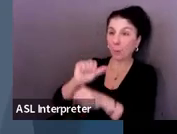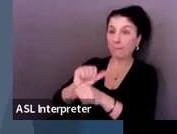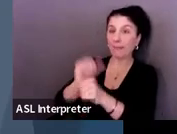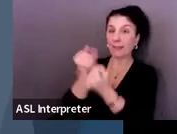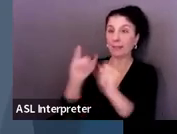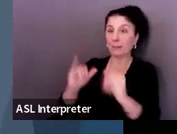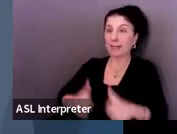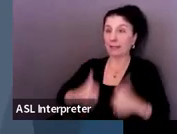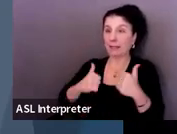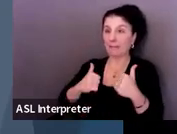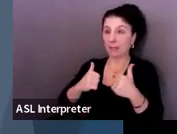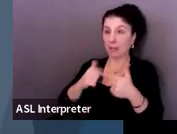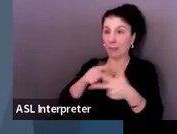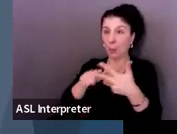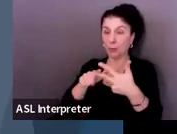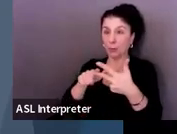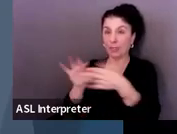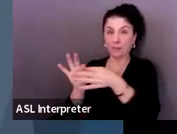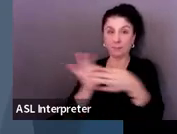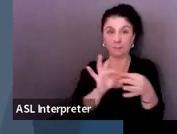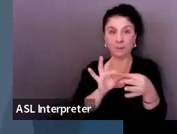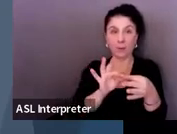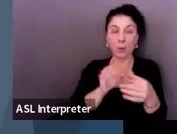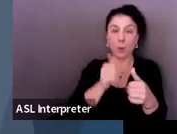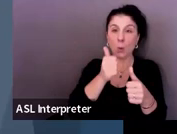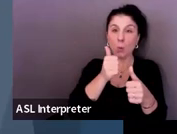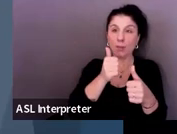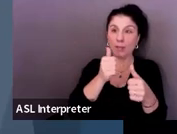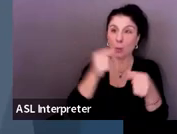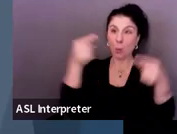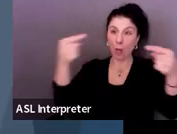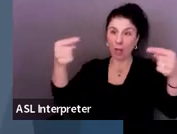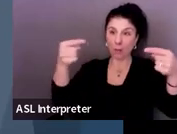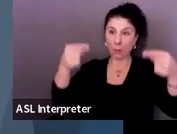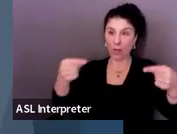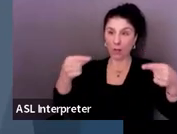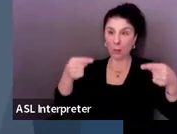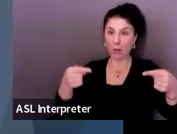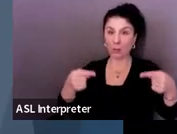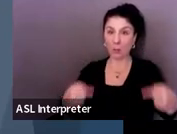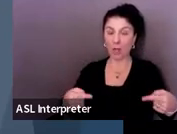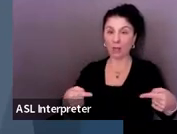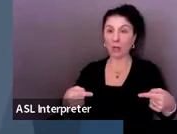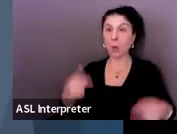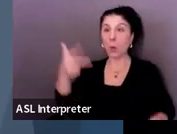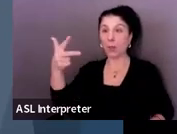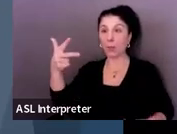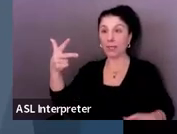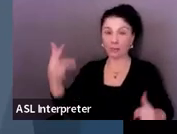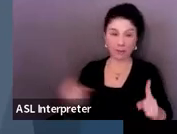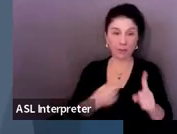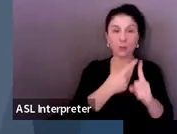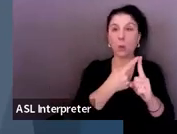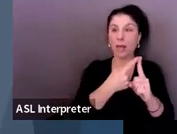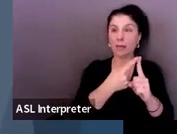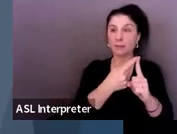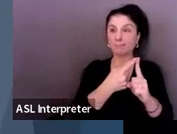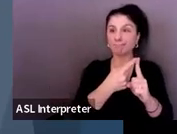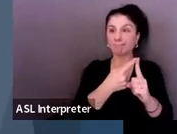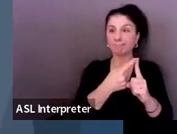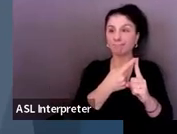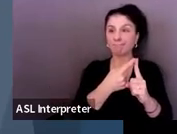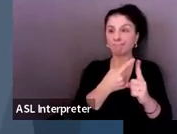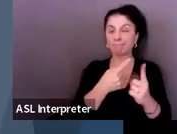aligned to one goal each or you could have them all aligned to one goal. Neither we don't